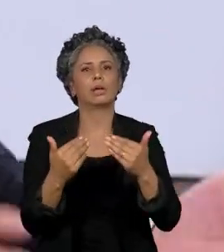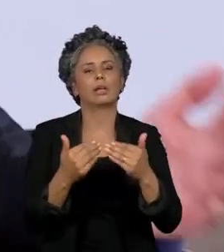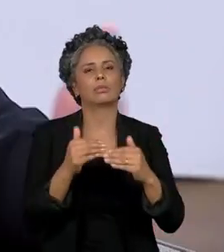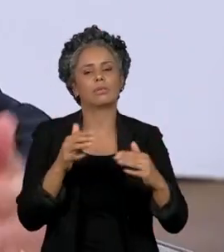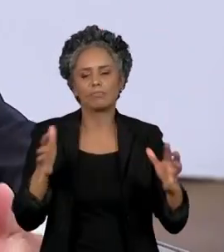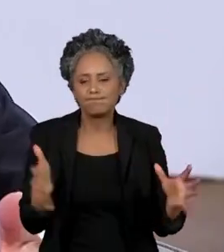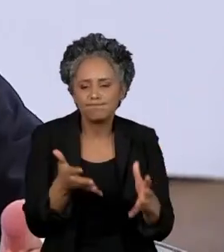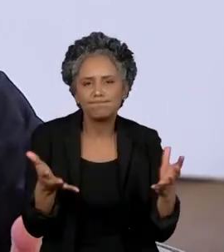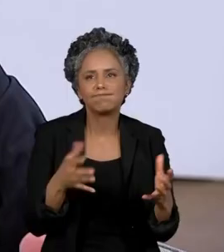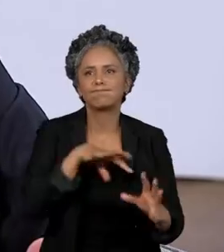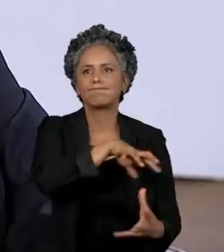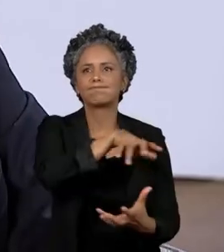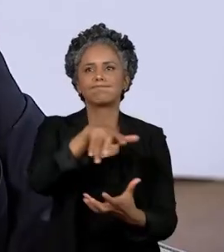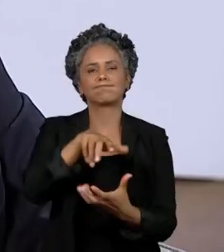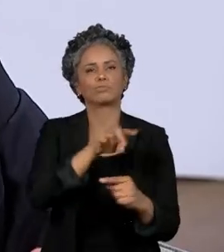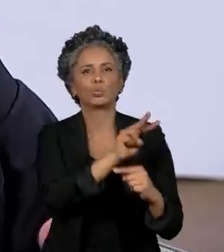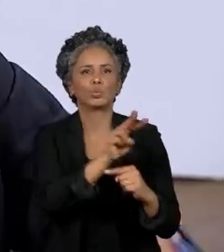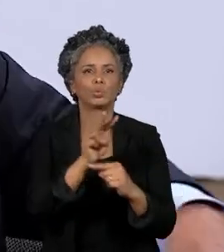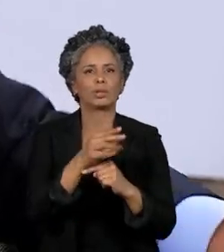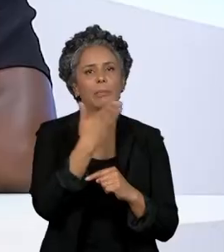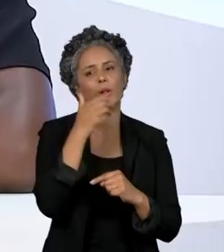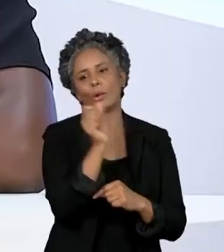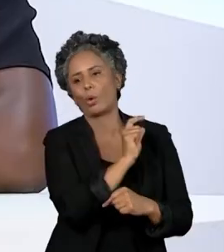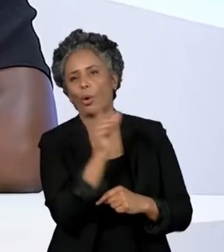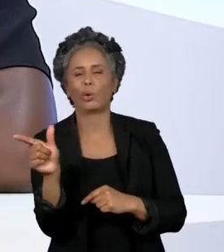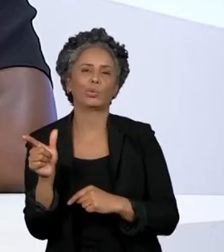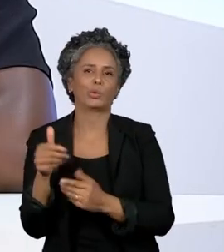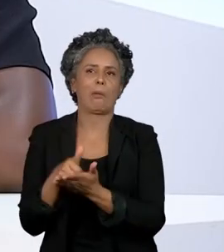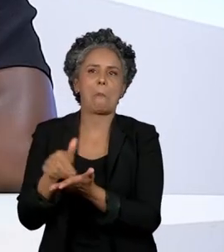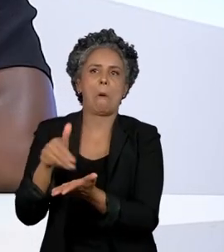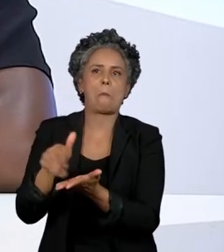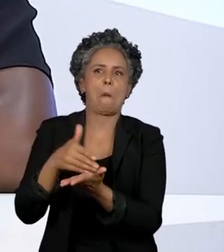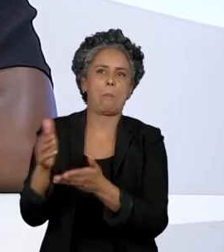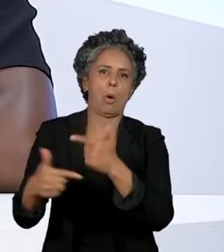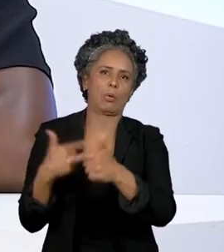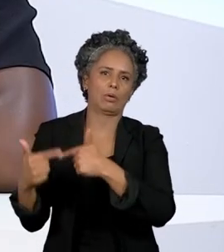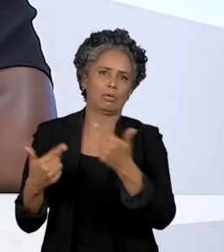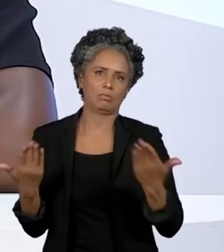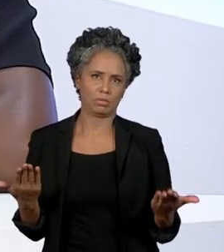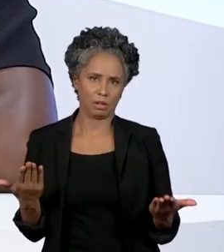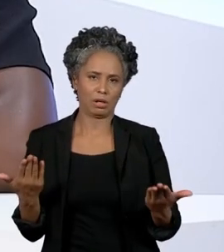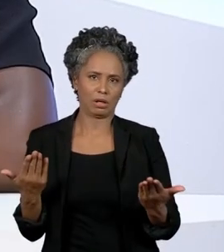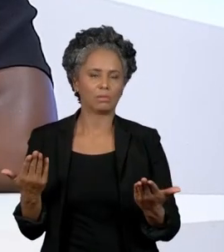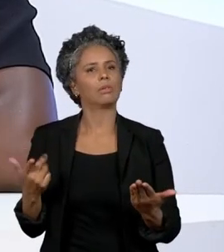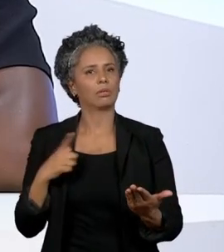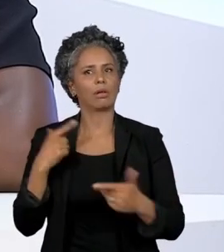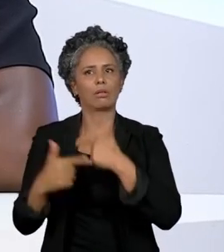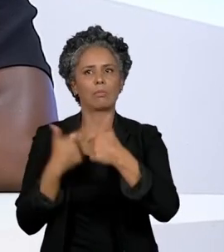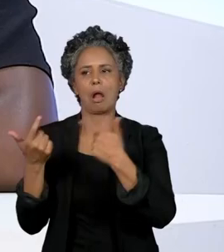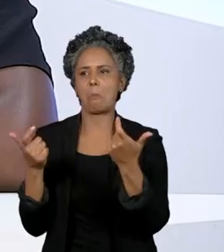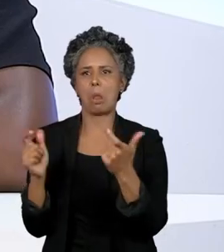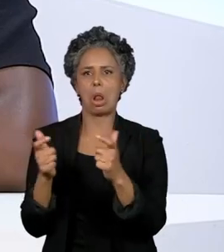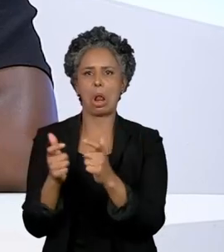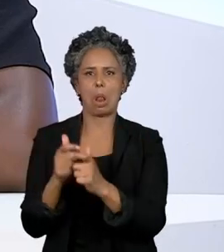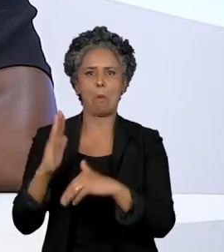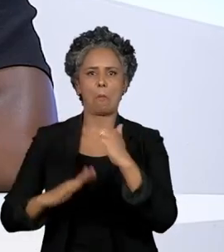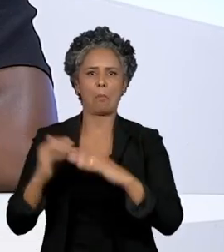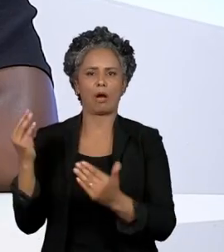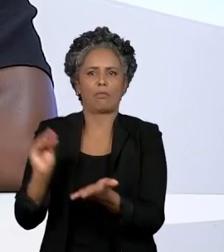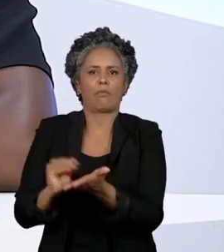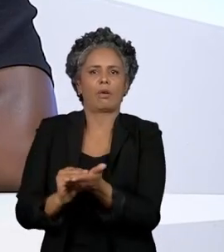than creating more unemployment by reducing the demand for unskilled labor.